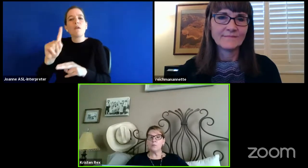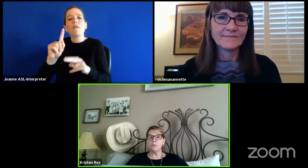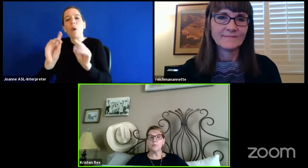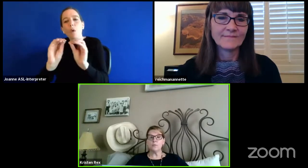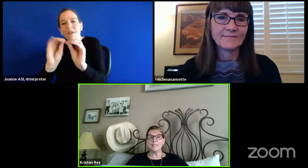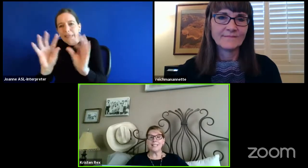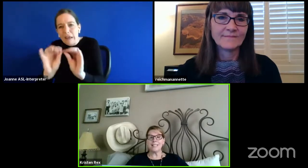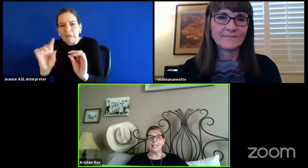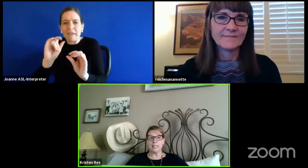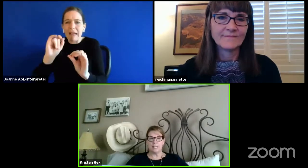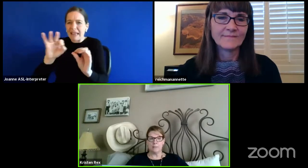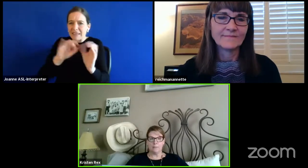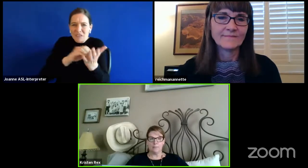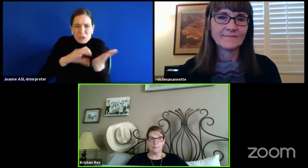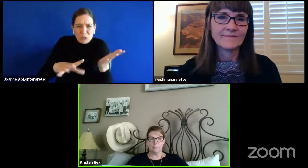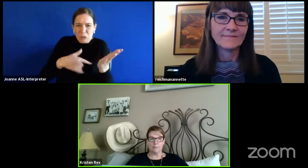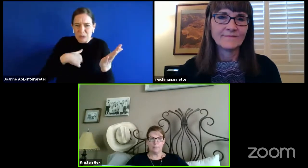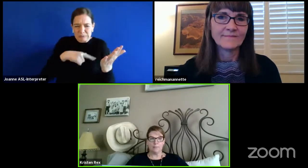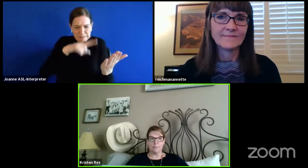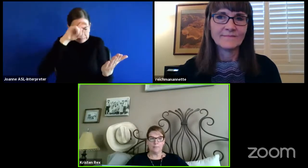homeroom students daily.